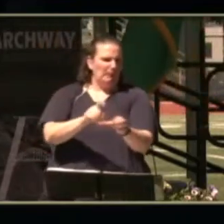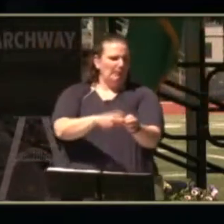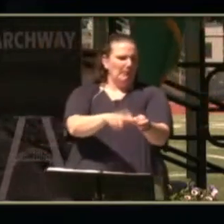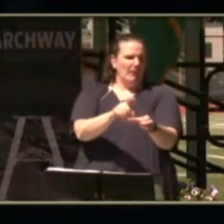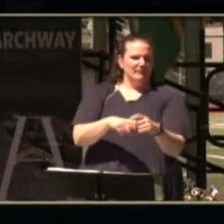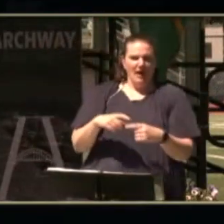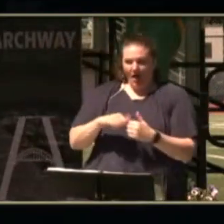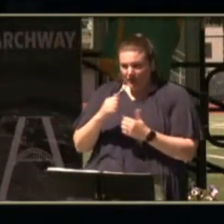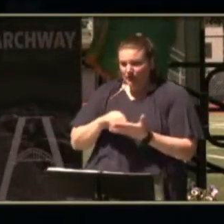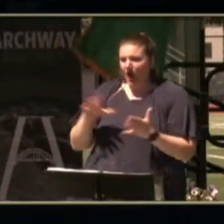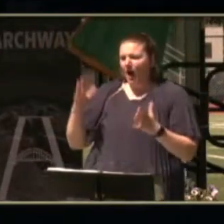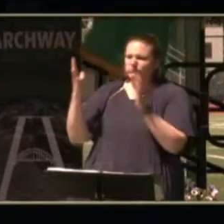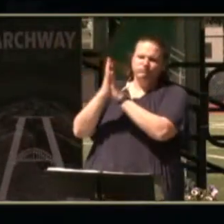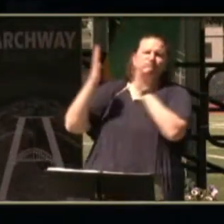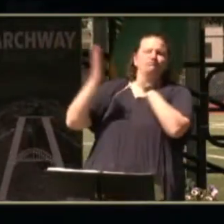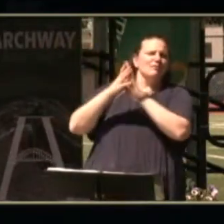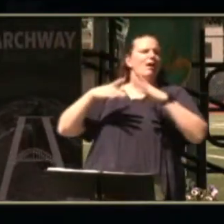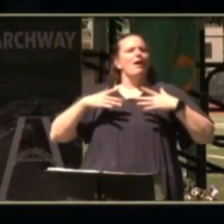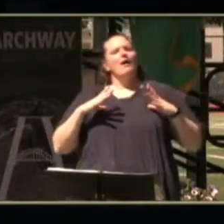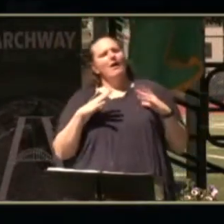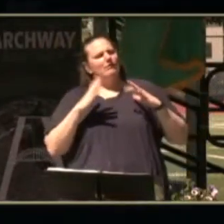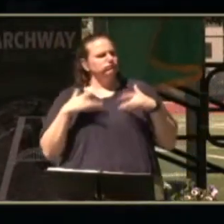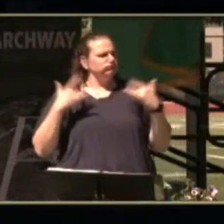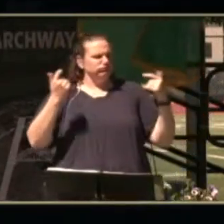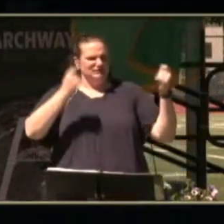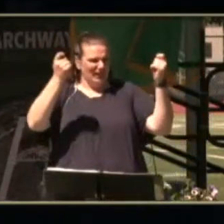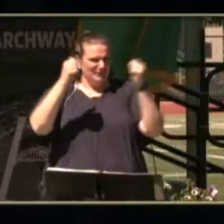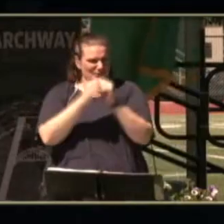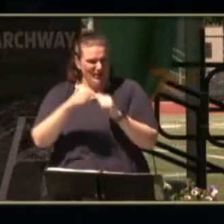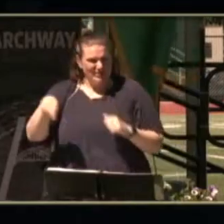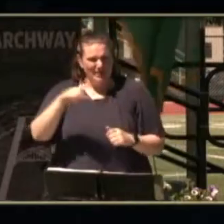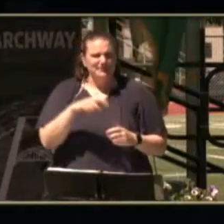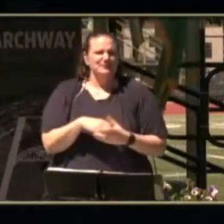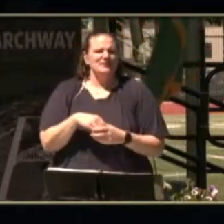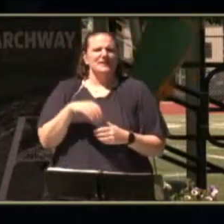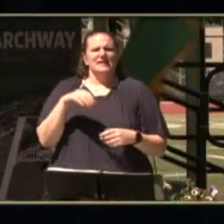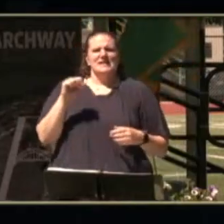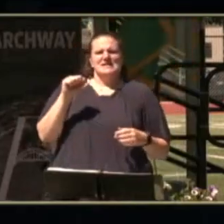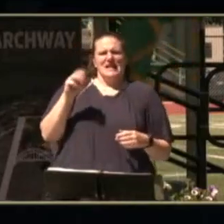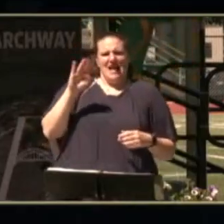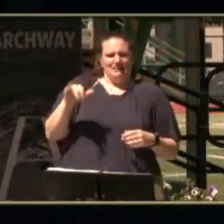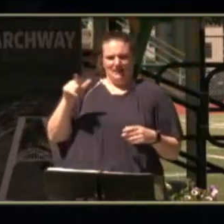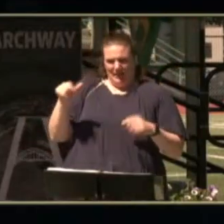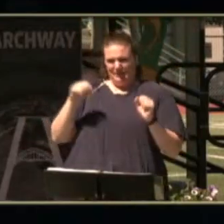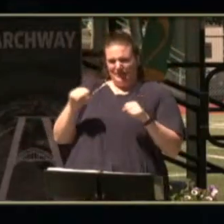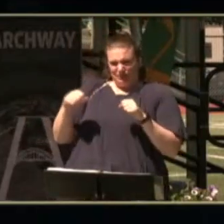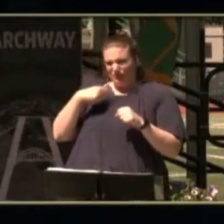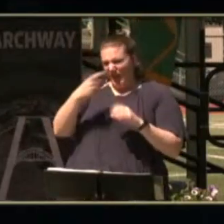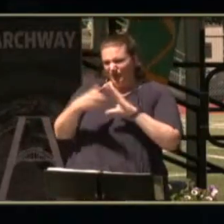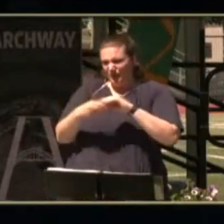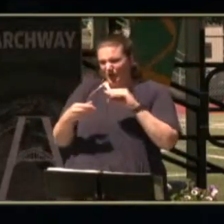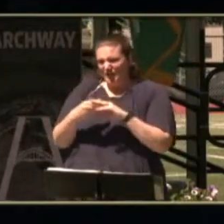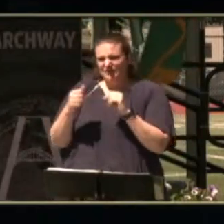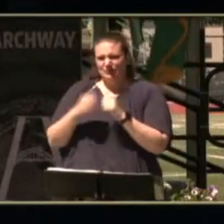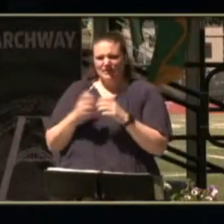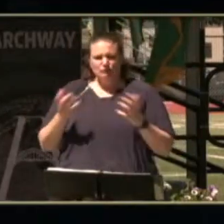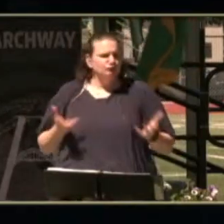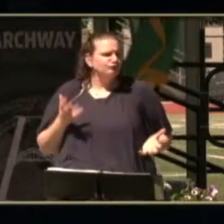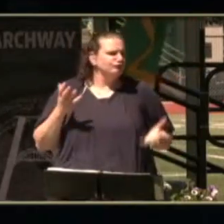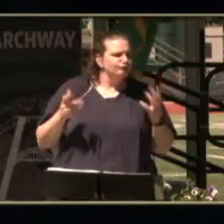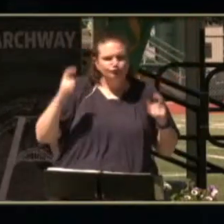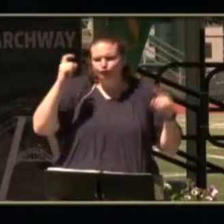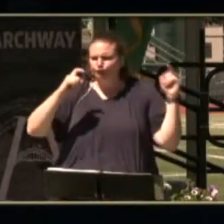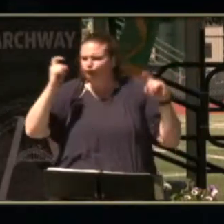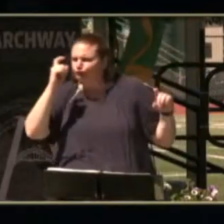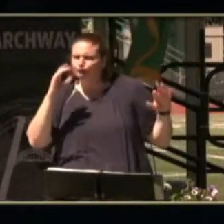stop high-fiving him and he loved celebrating with them sammy's ability to tell stories using his gestures and facial